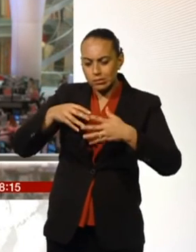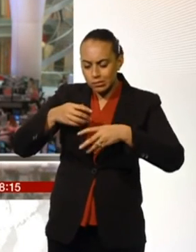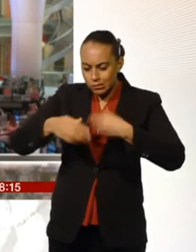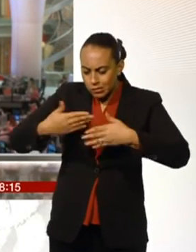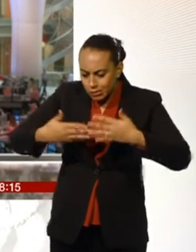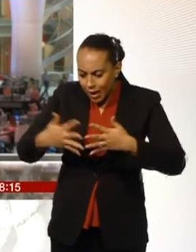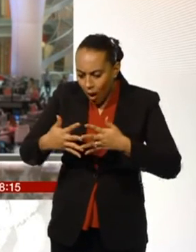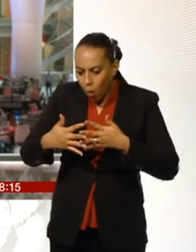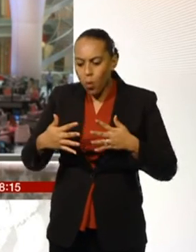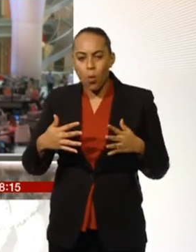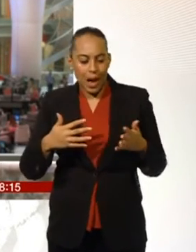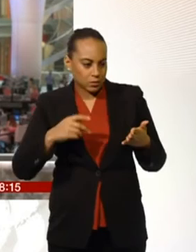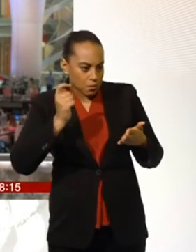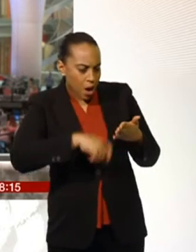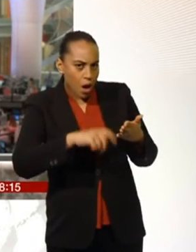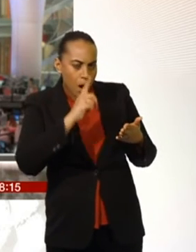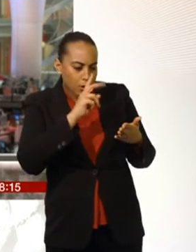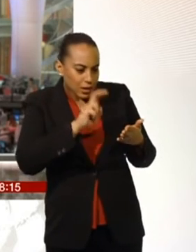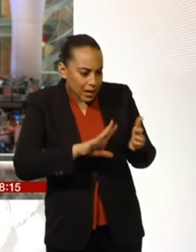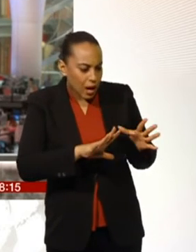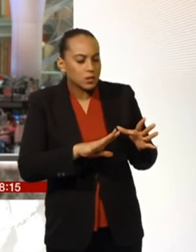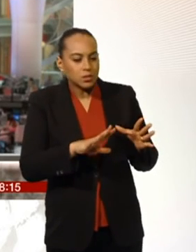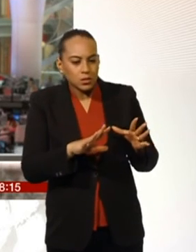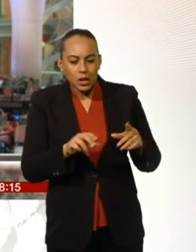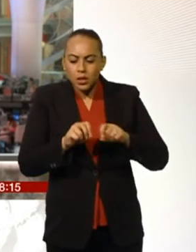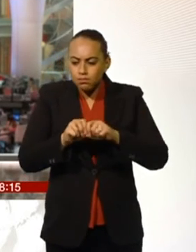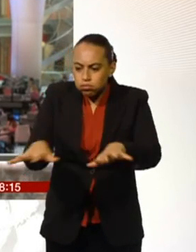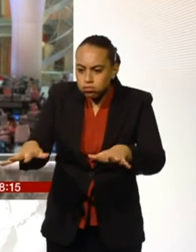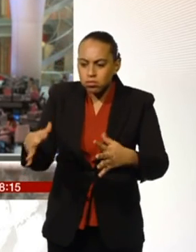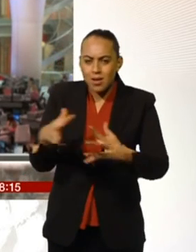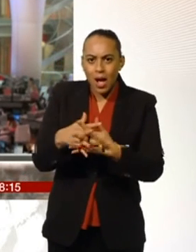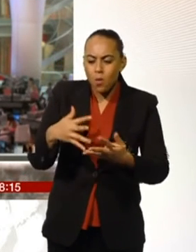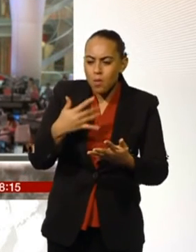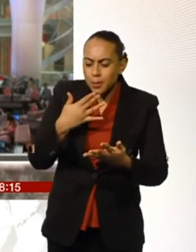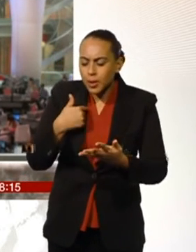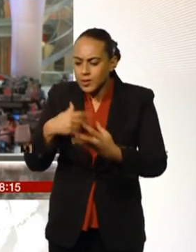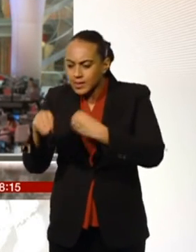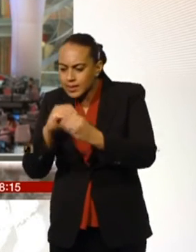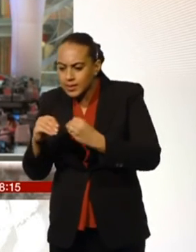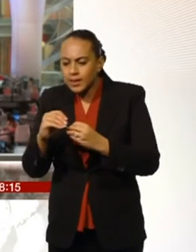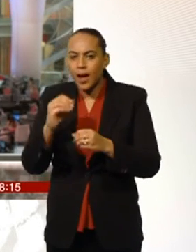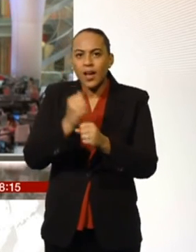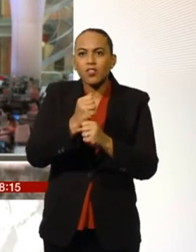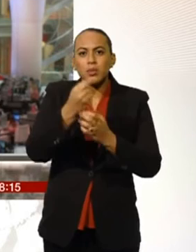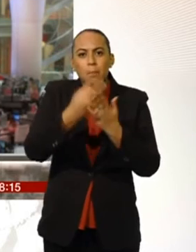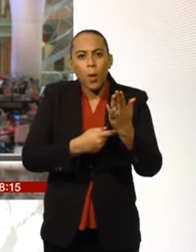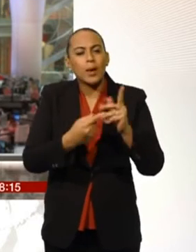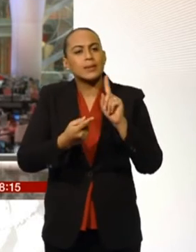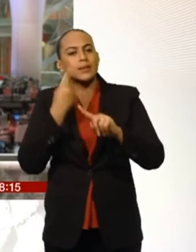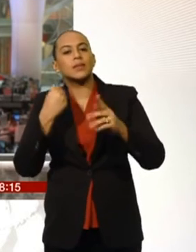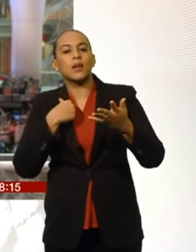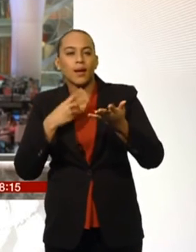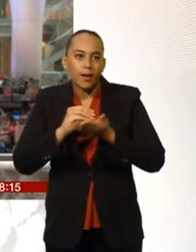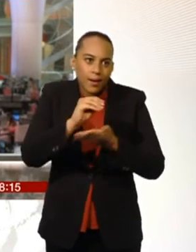outside of their control, the cost for moving energy around the country, the cost for government policies etc. We've had a lot of